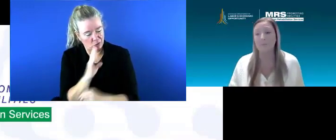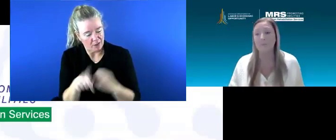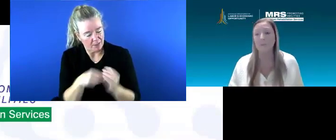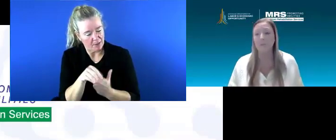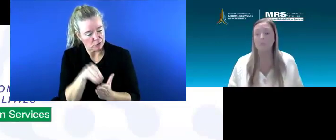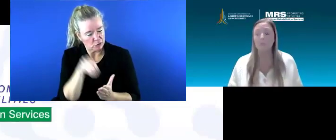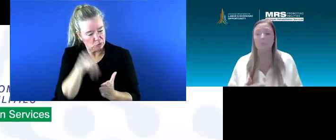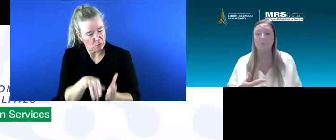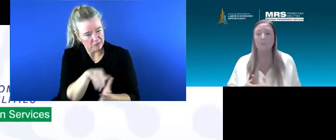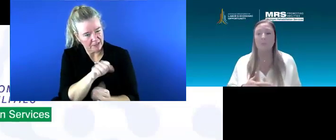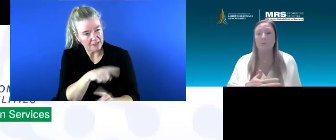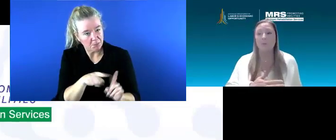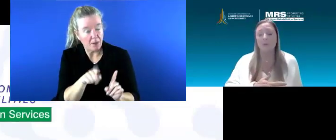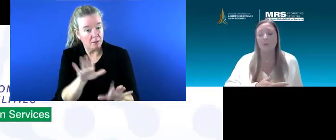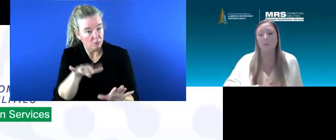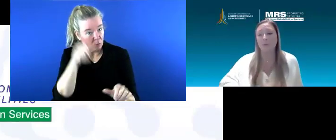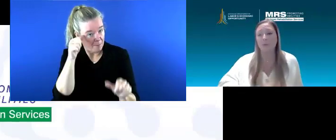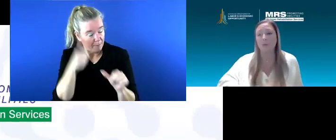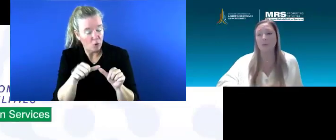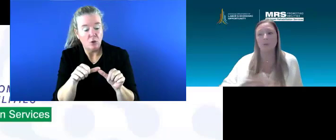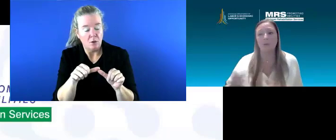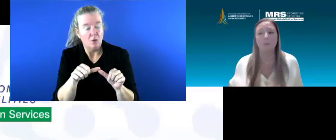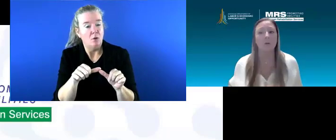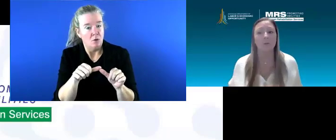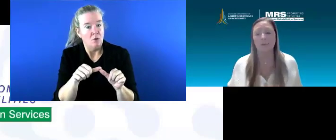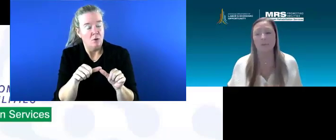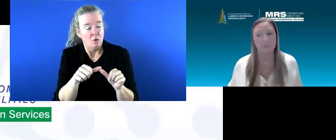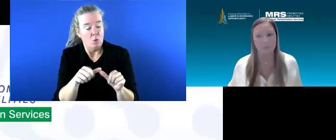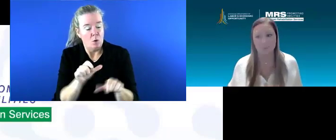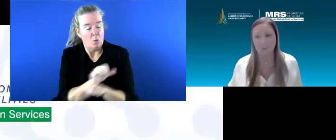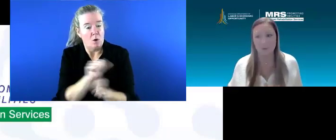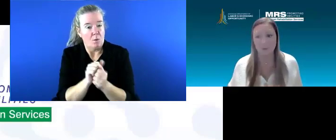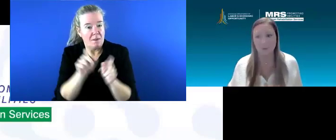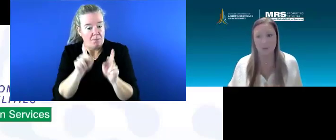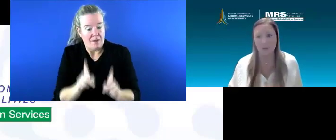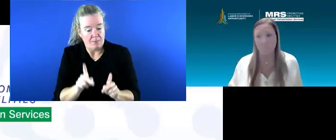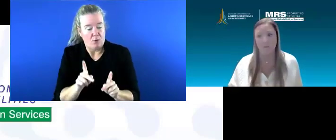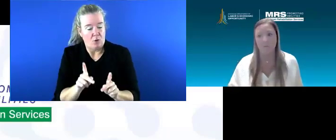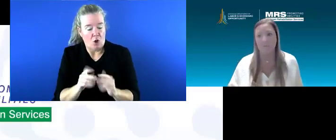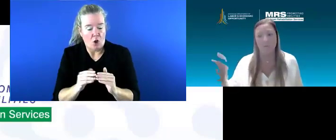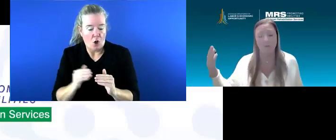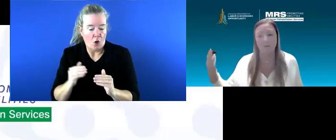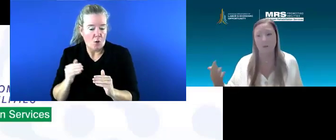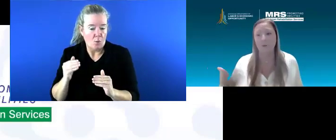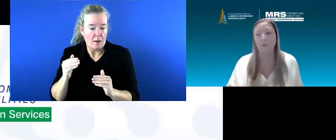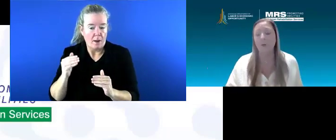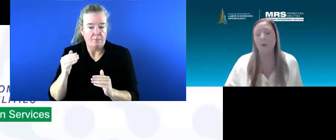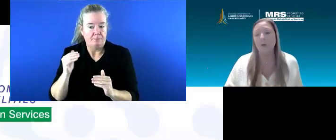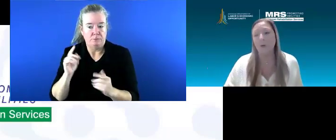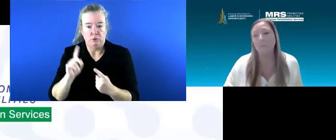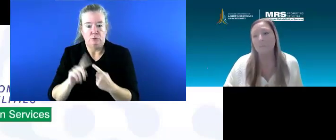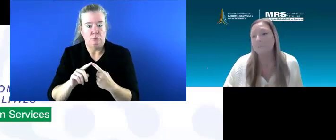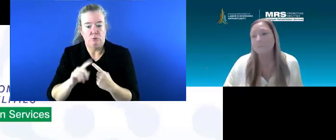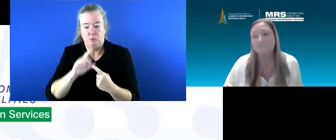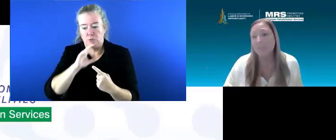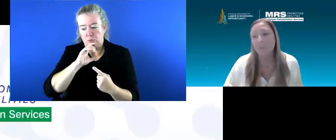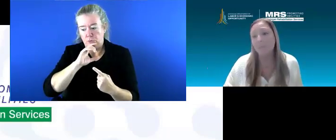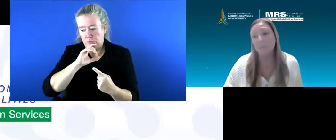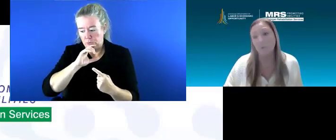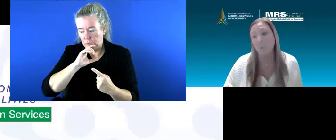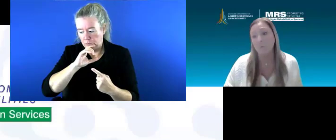students, just remember, like we, you know, work with individuals all the way up until, you know, um,